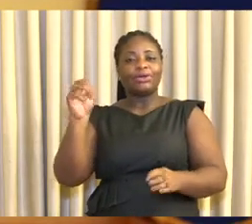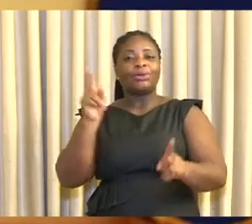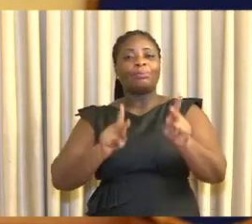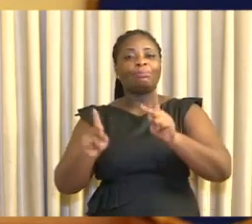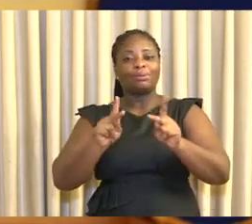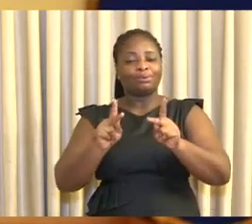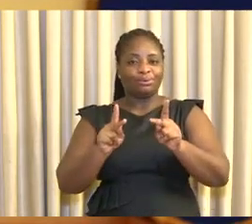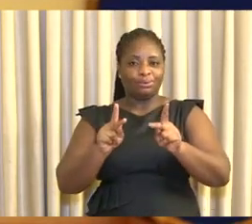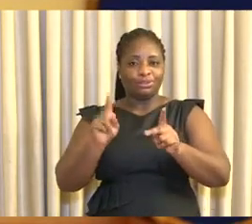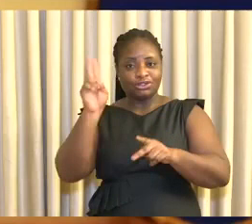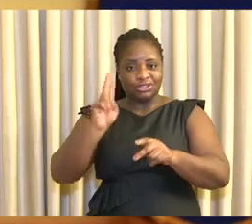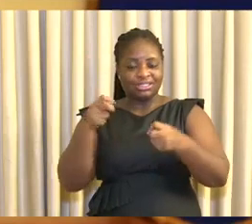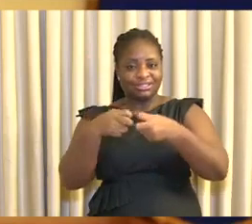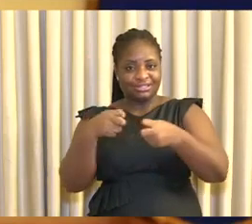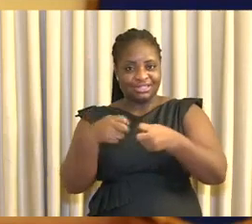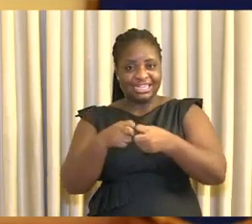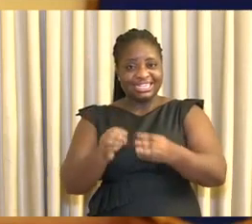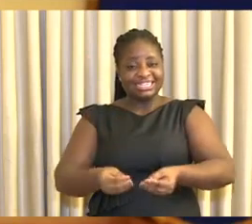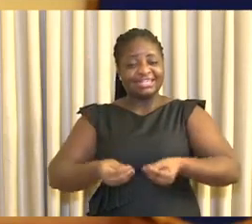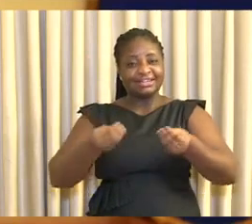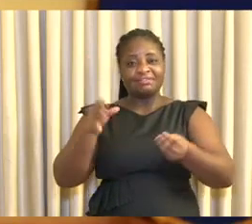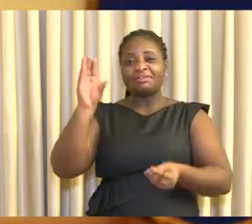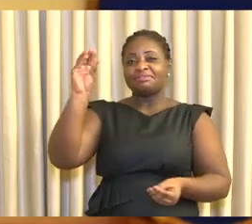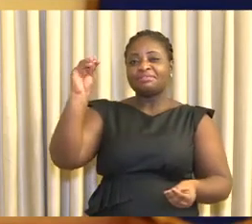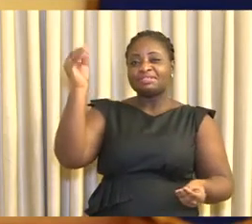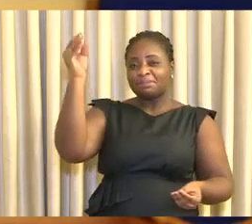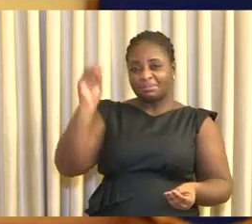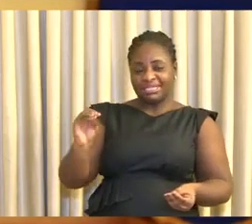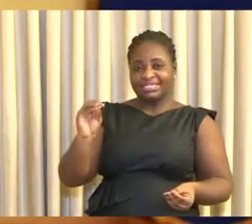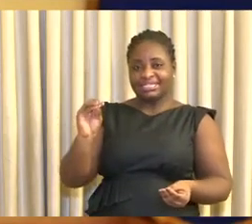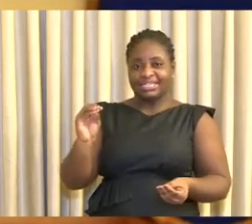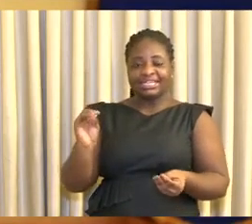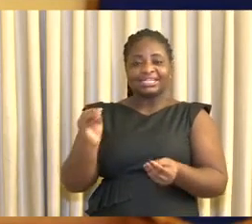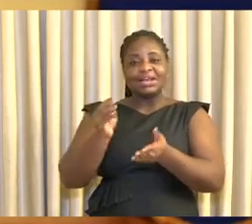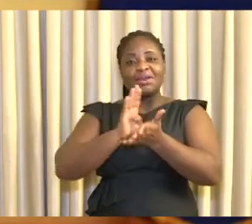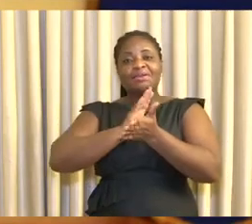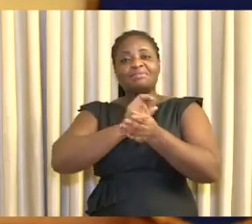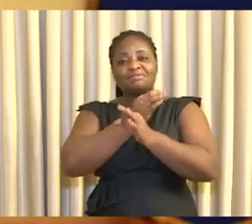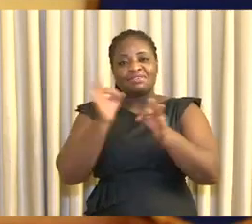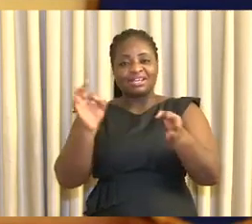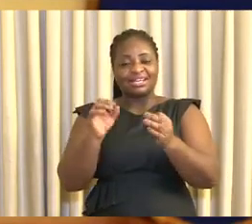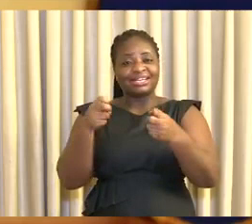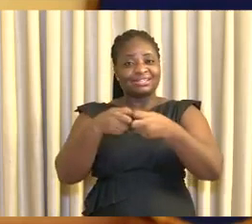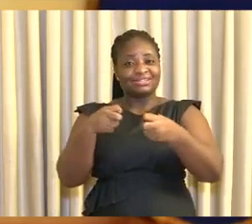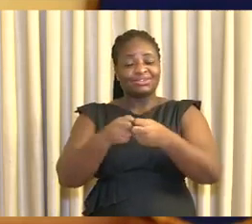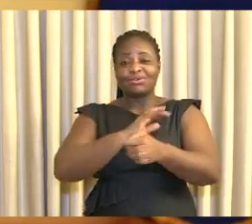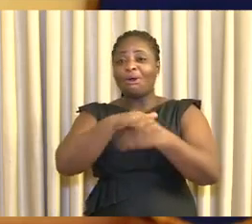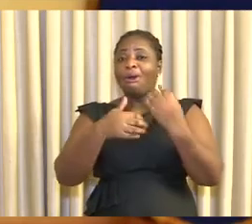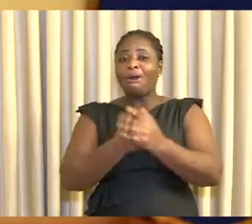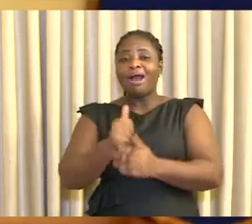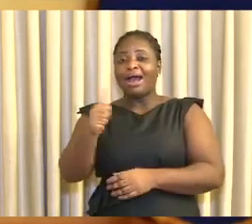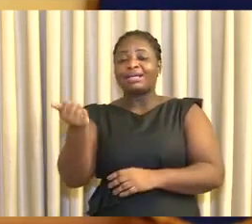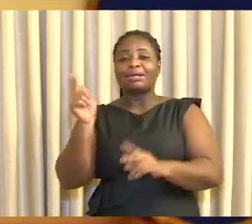customers using their March 2020 bill as their benchmark for the months of April, May and June.